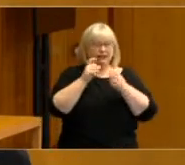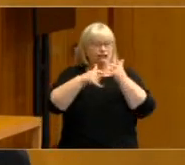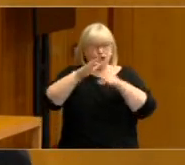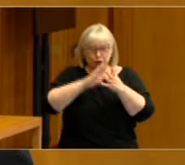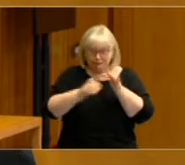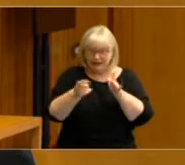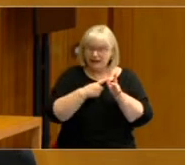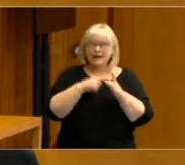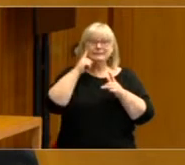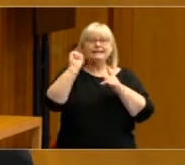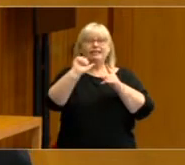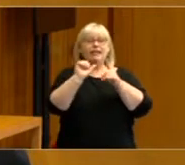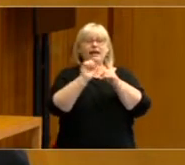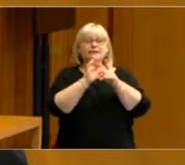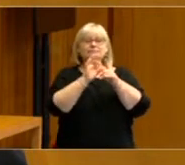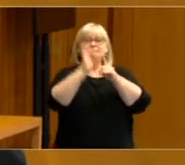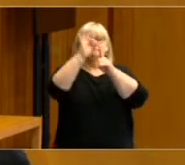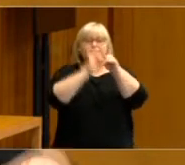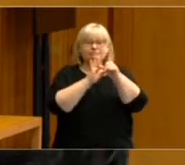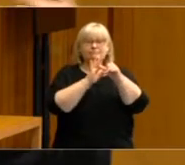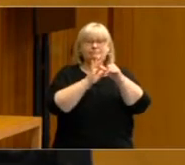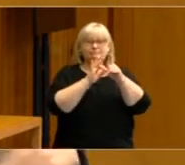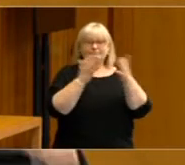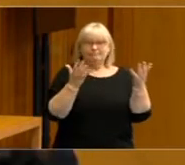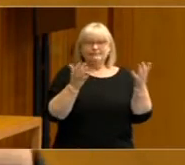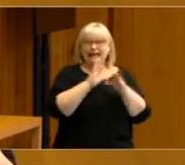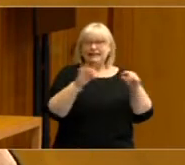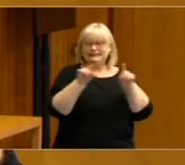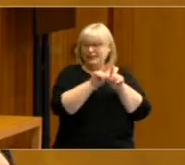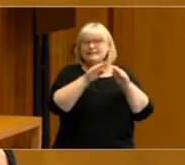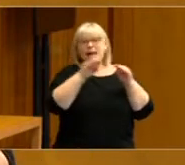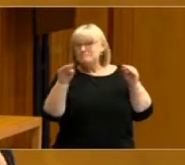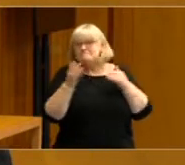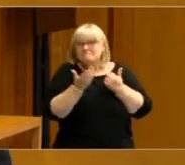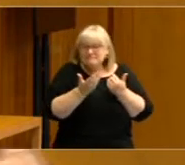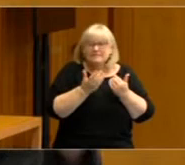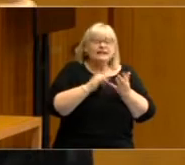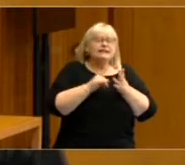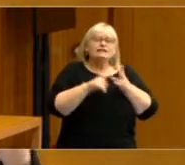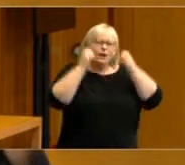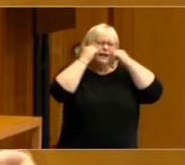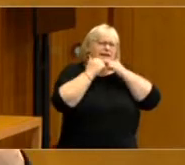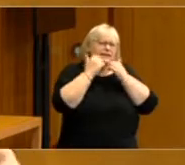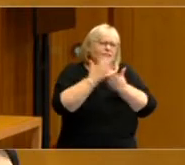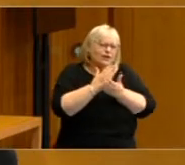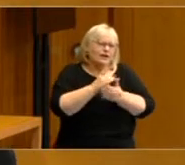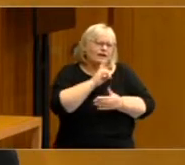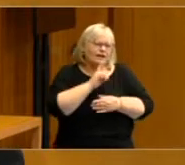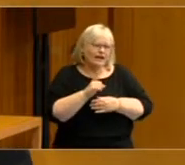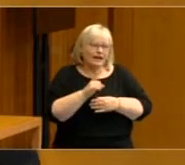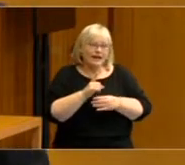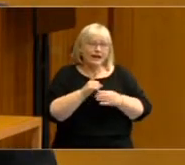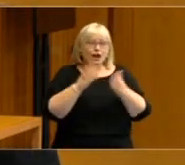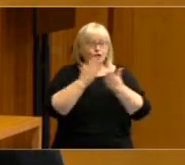decline in democratic satisfaction. So what the evidence is showing is that the very steep